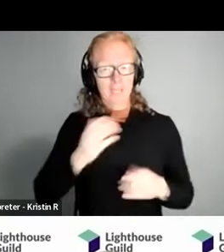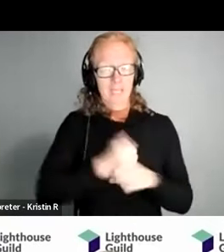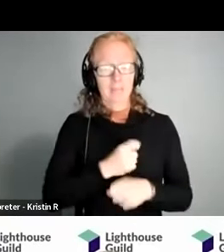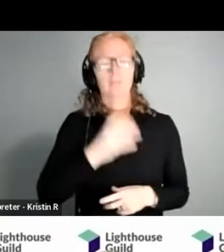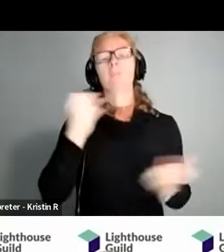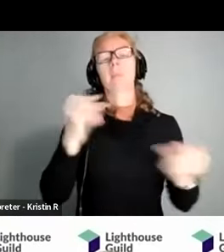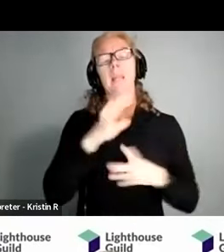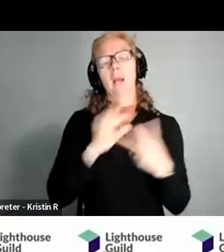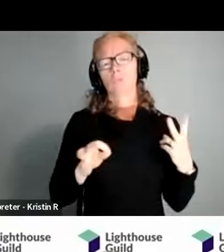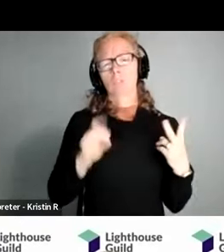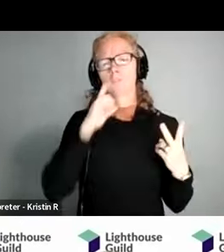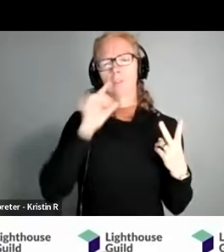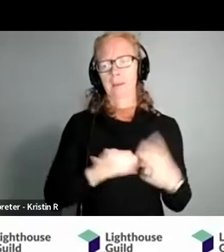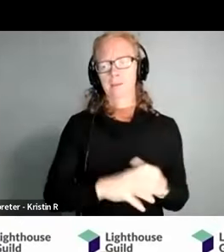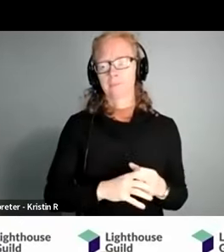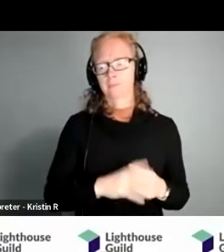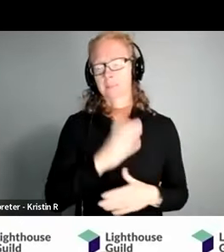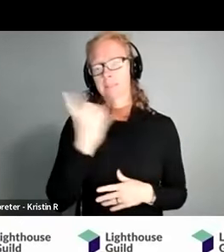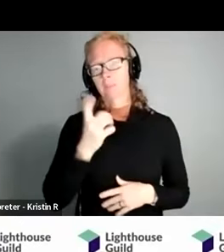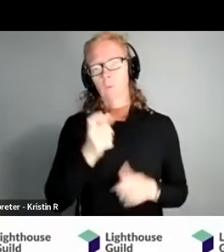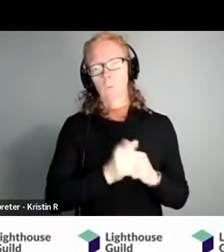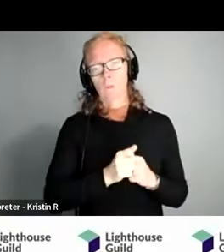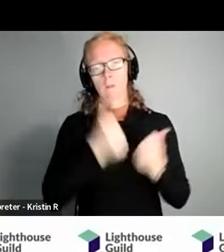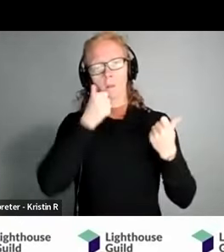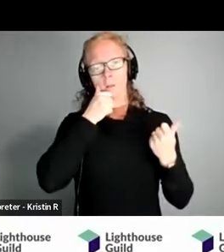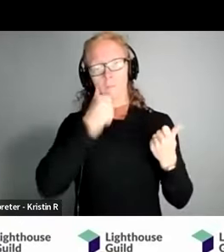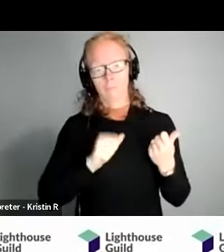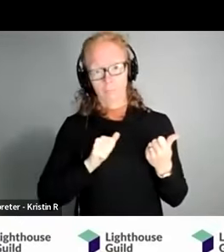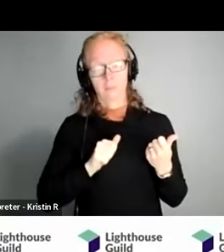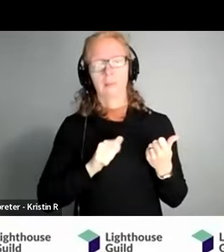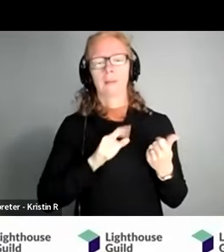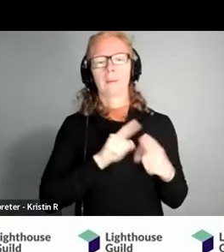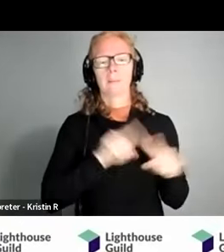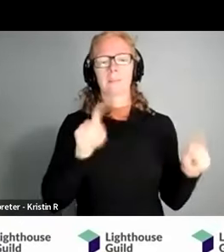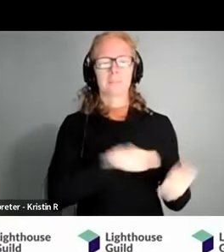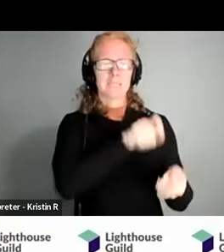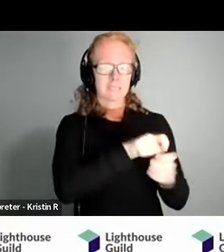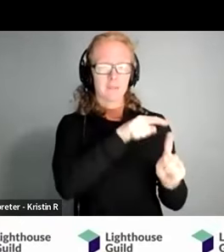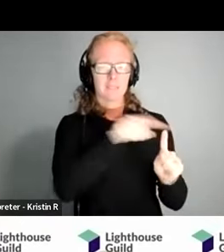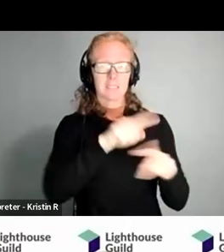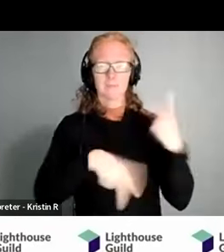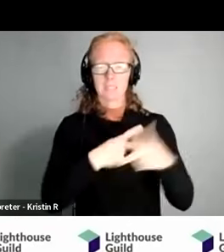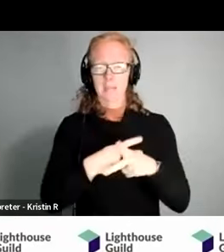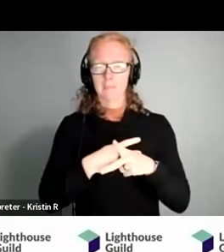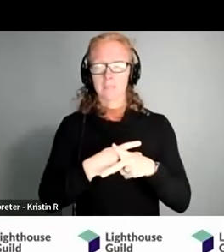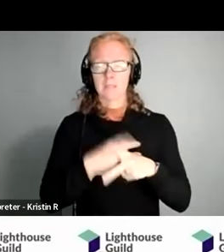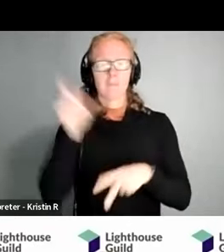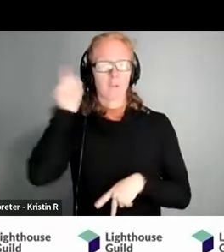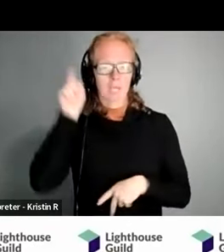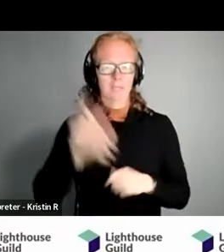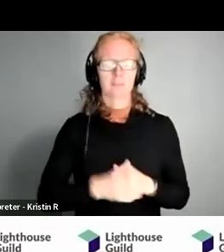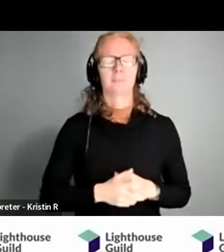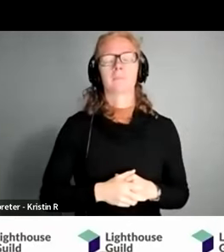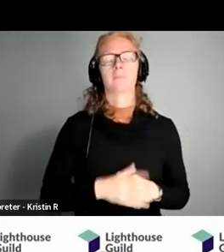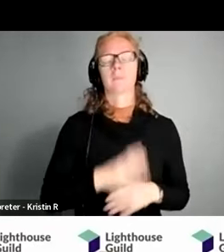a lot of options at at this point for somebody who has a loss in only one ear what there's specific different types of hearing aids and there are some people